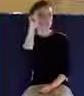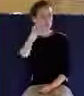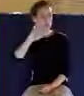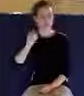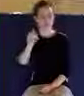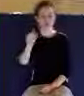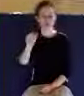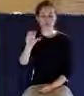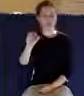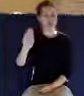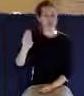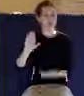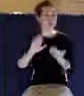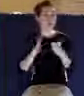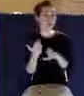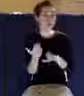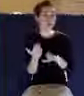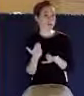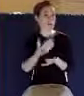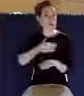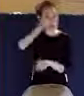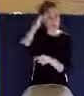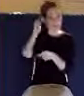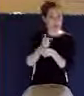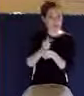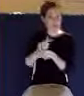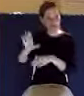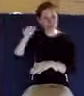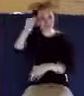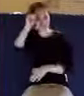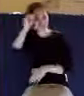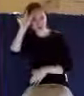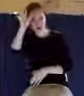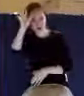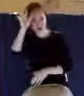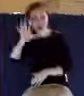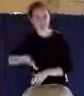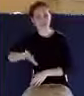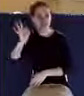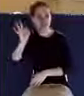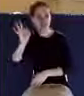my brother, Jay, found him last Sunday morning. He was 28 years old.